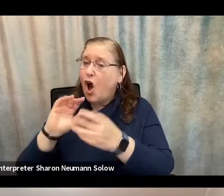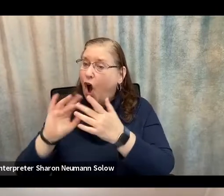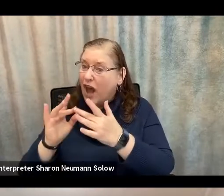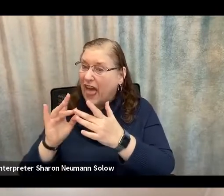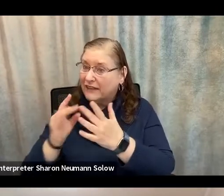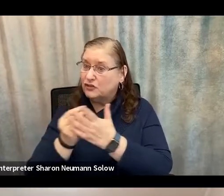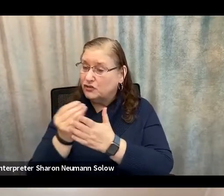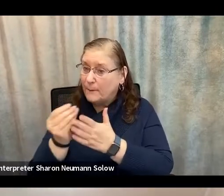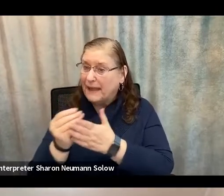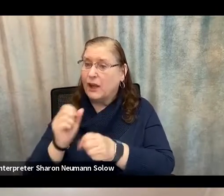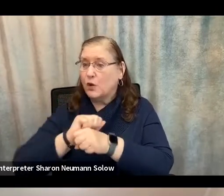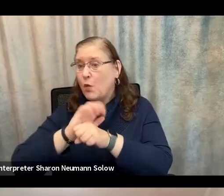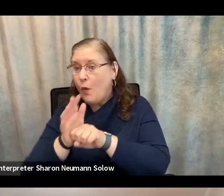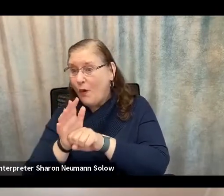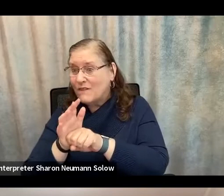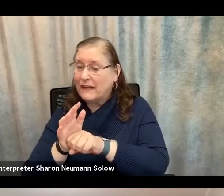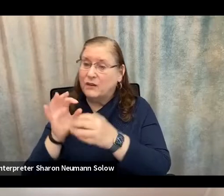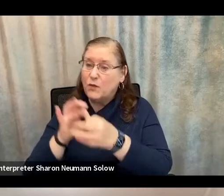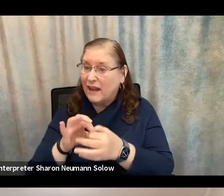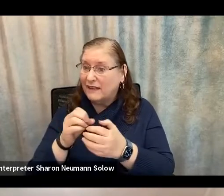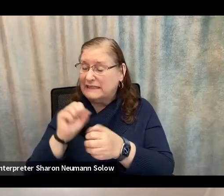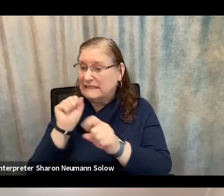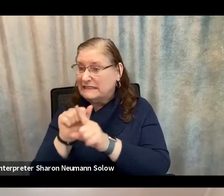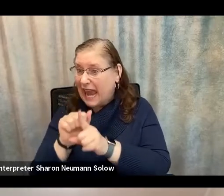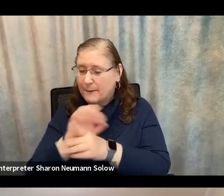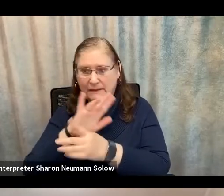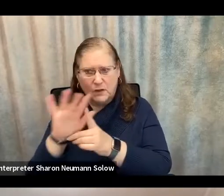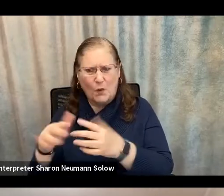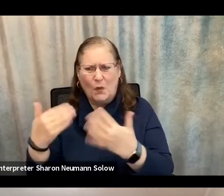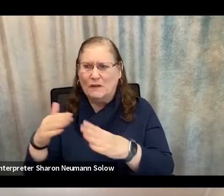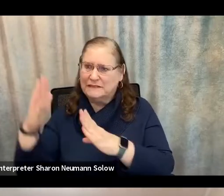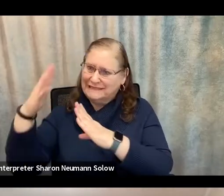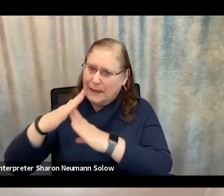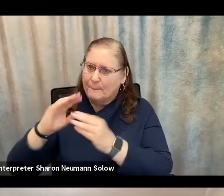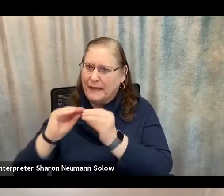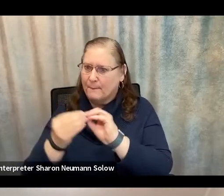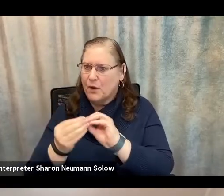-related scams, were the number one reported scams to the Federal Trade Commission.